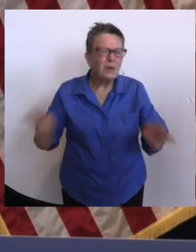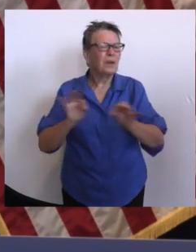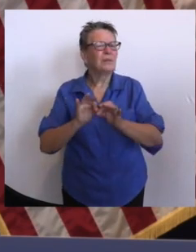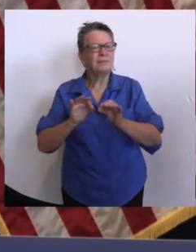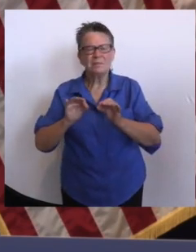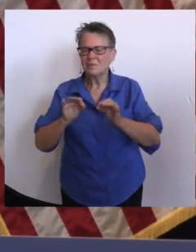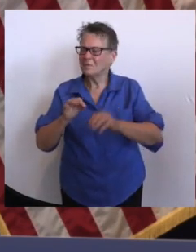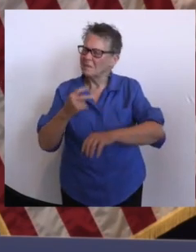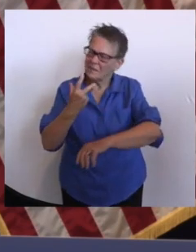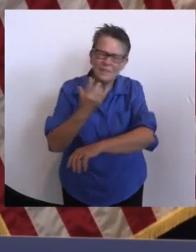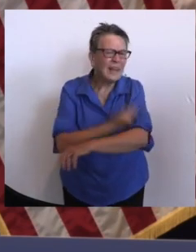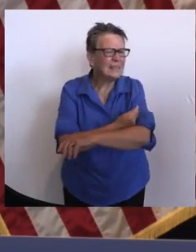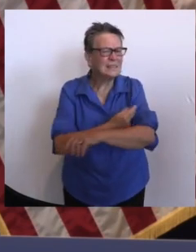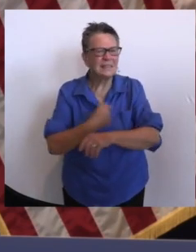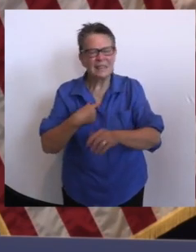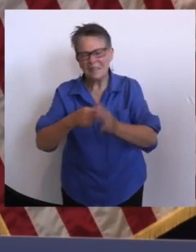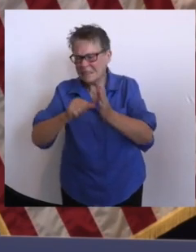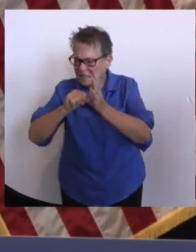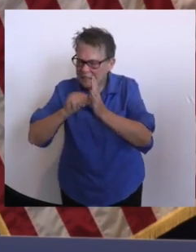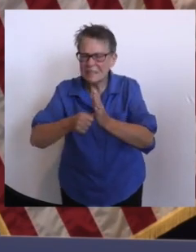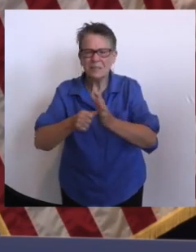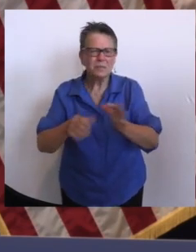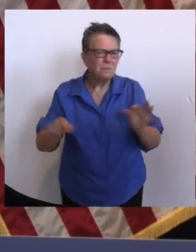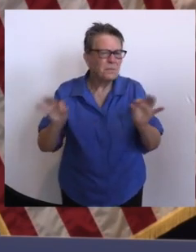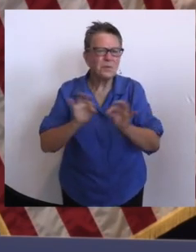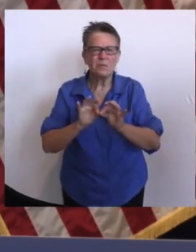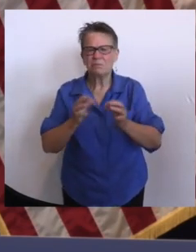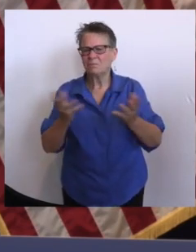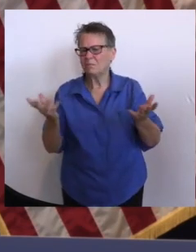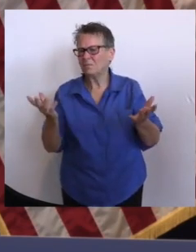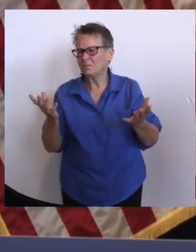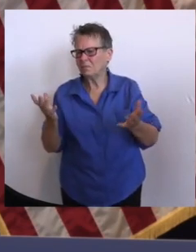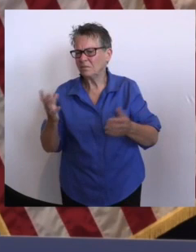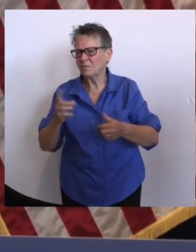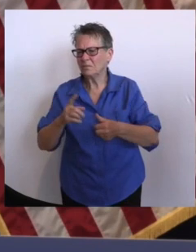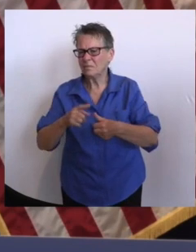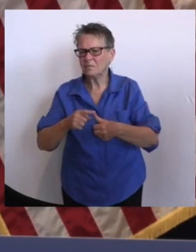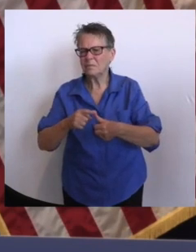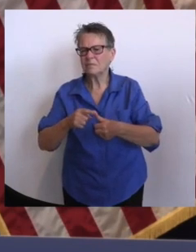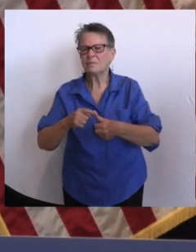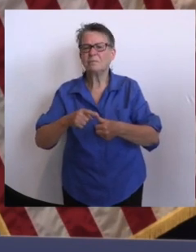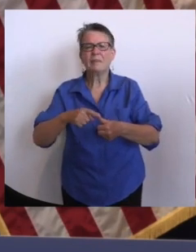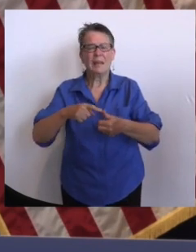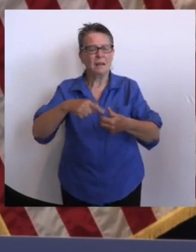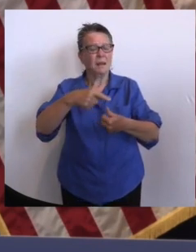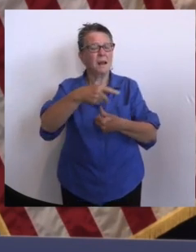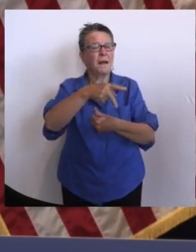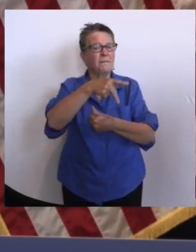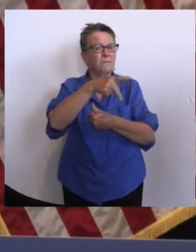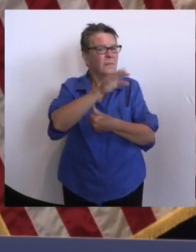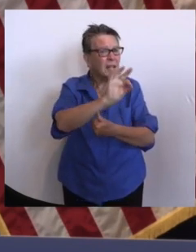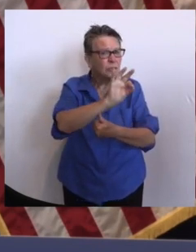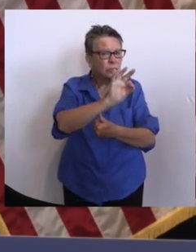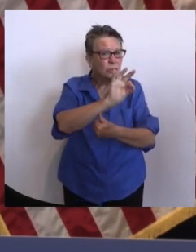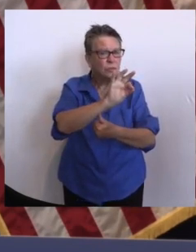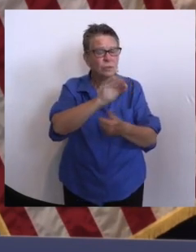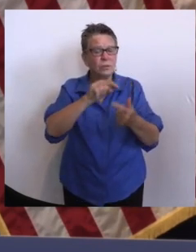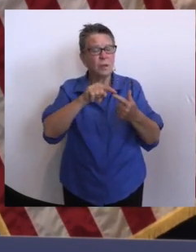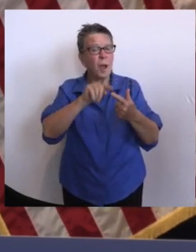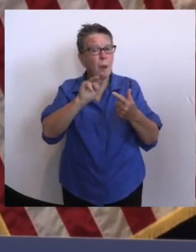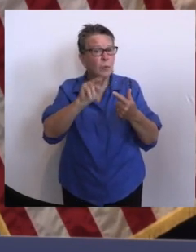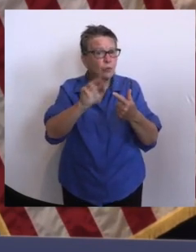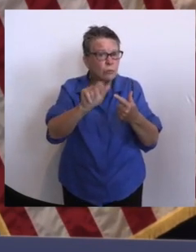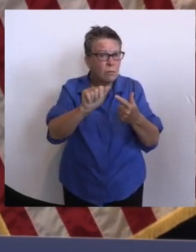COVID-19. Vaccination continues to prove to be our path out of this pandemic. If you haven't been